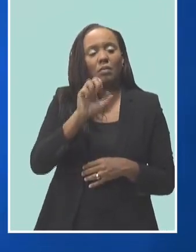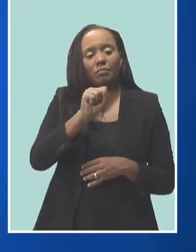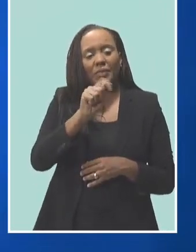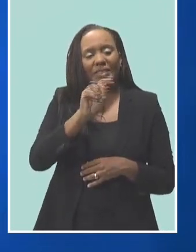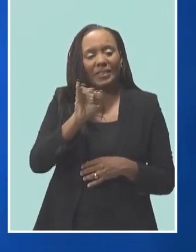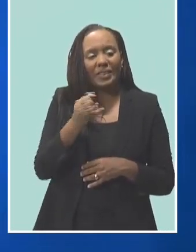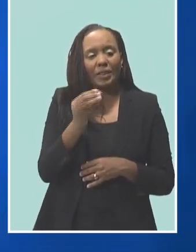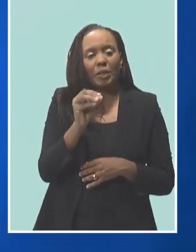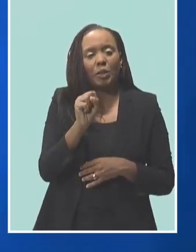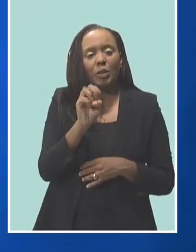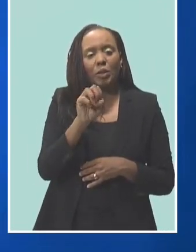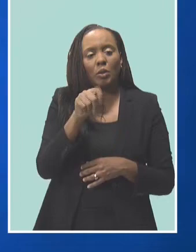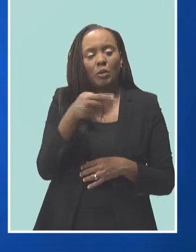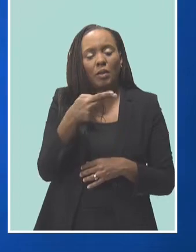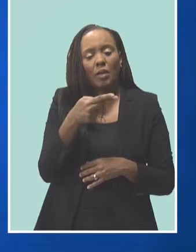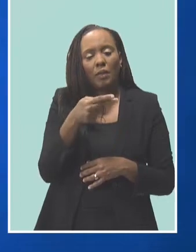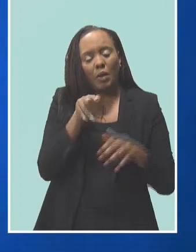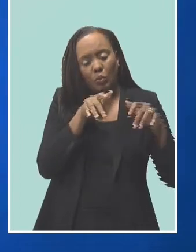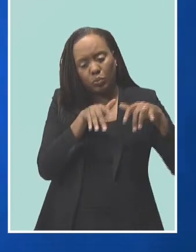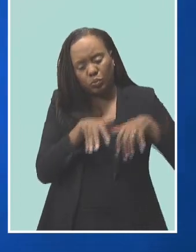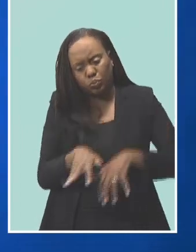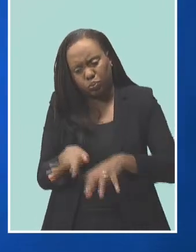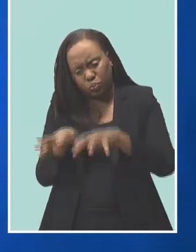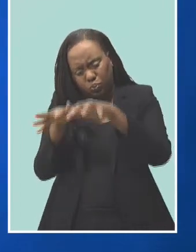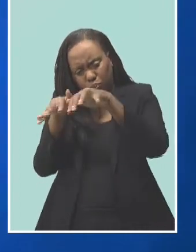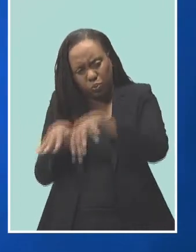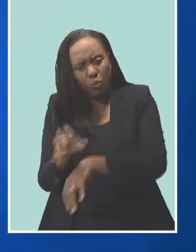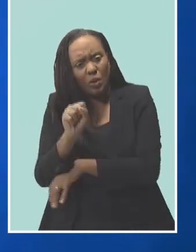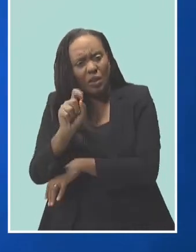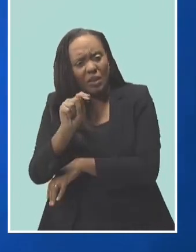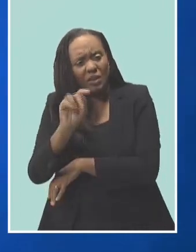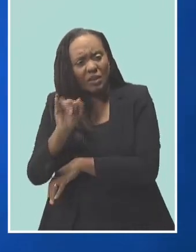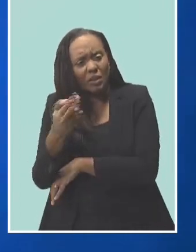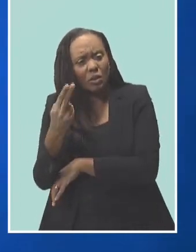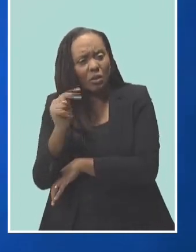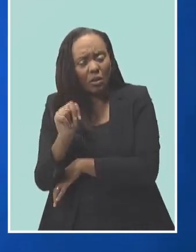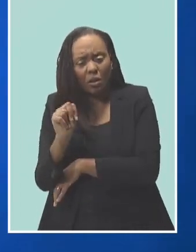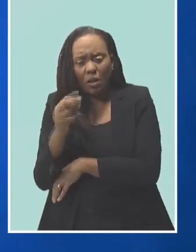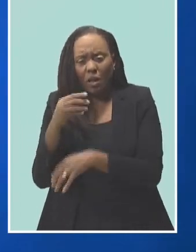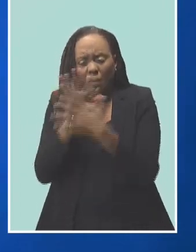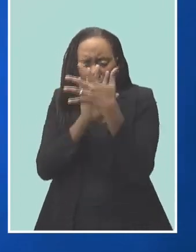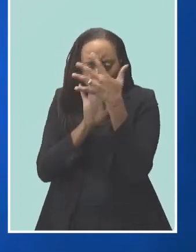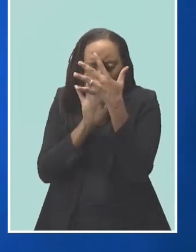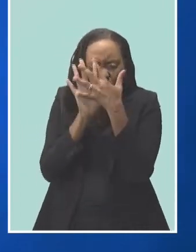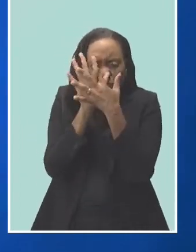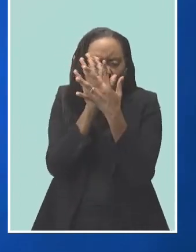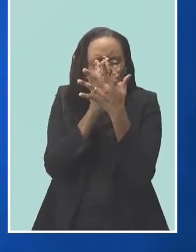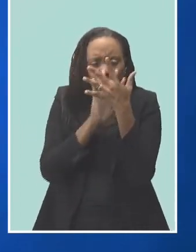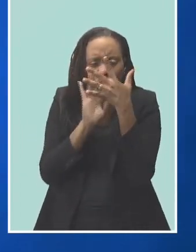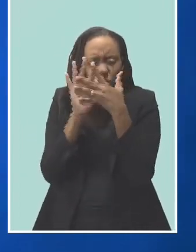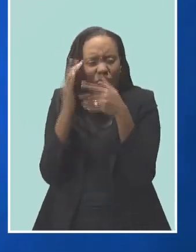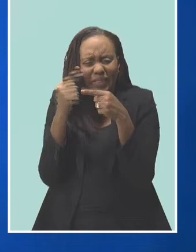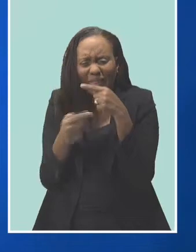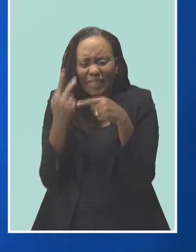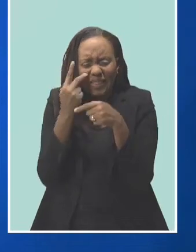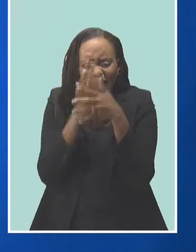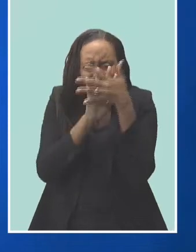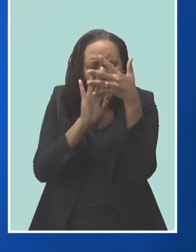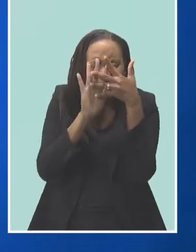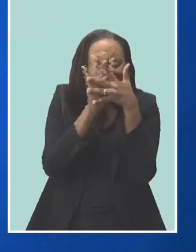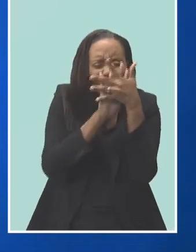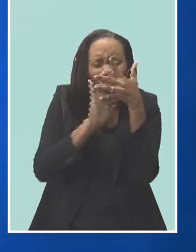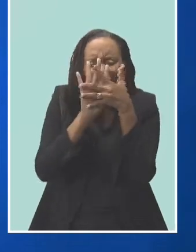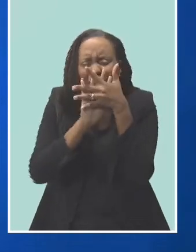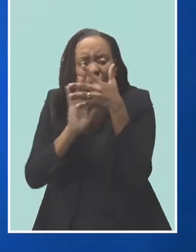John, coming back. So, and the visibility is poor this morning. Some of the divers